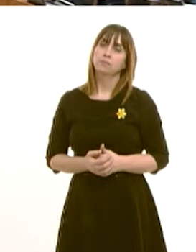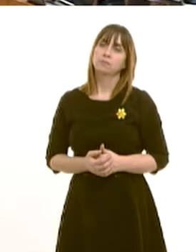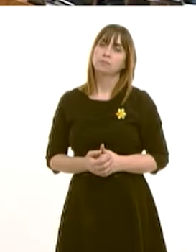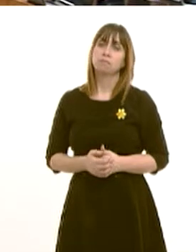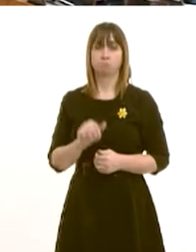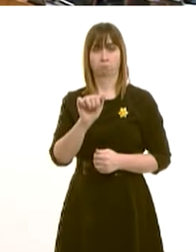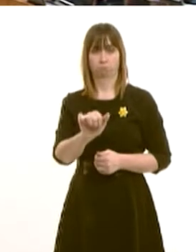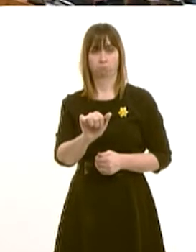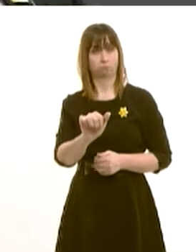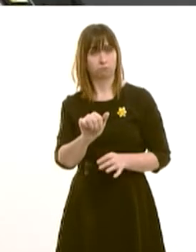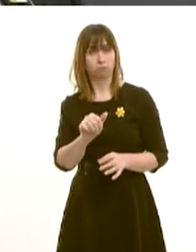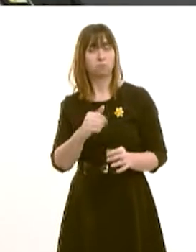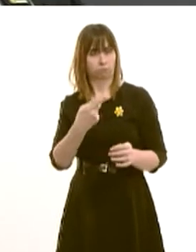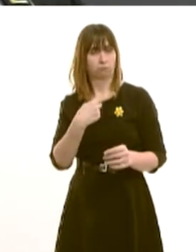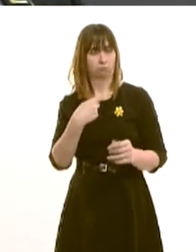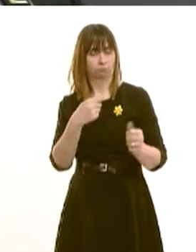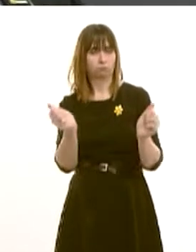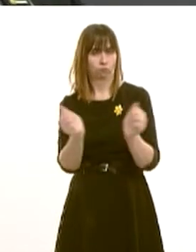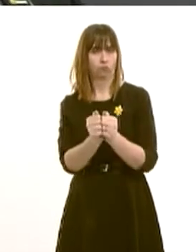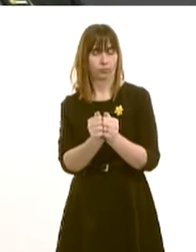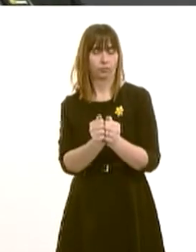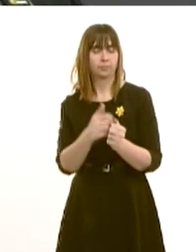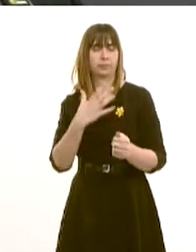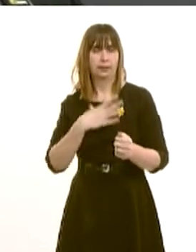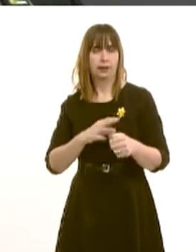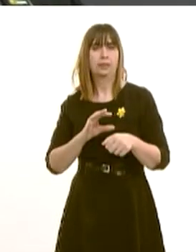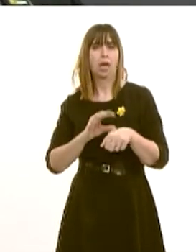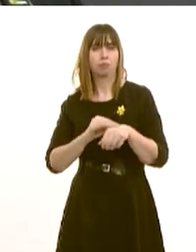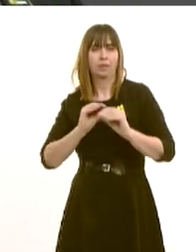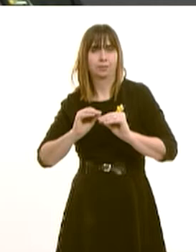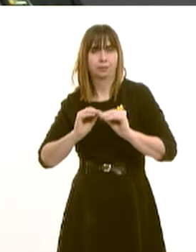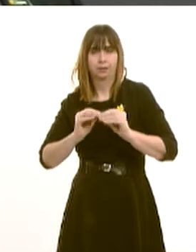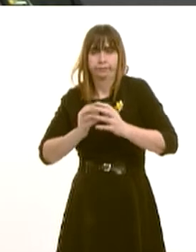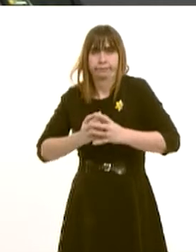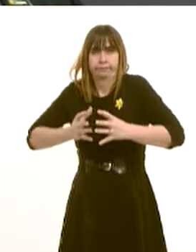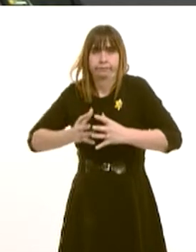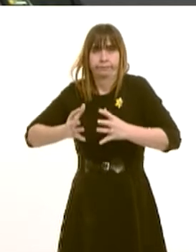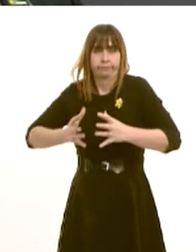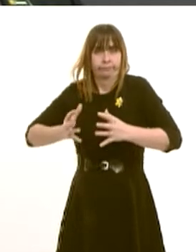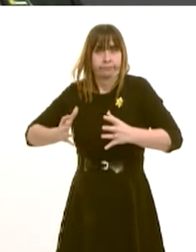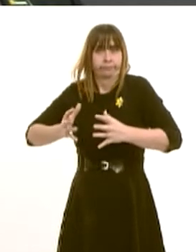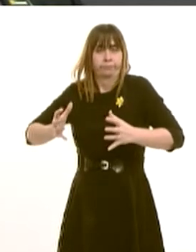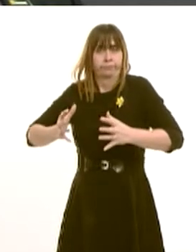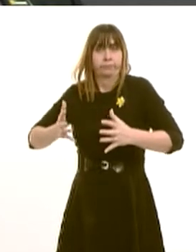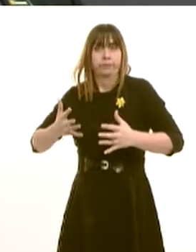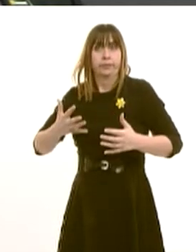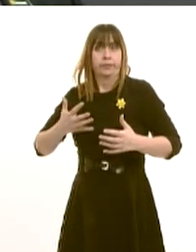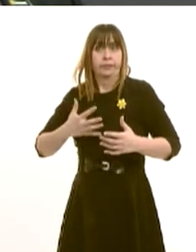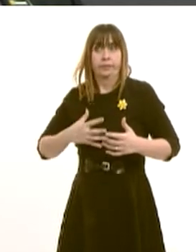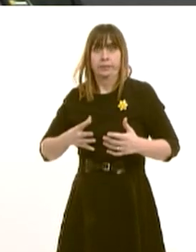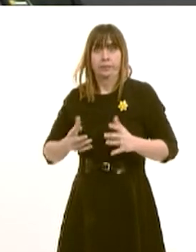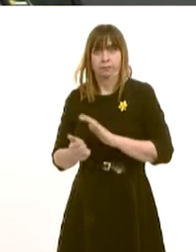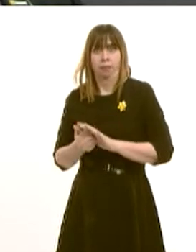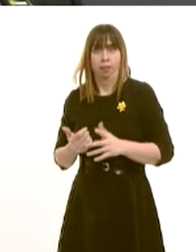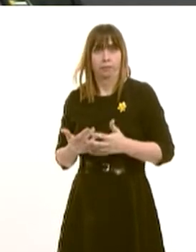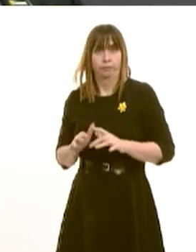agreed, First Minister, that we do need new apprenticeships to promote this agenda. Can you, therefore, provide us with